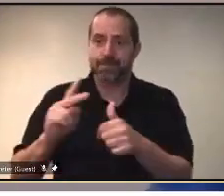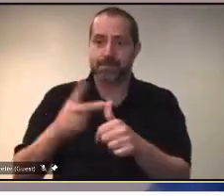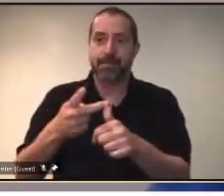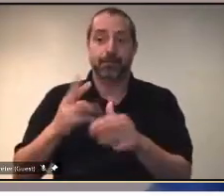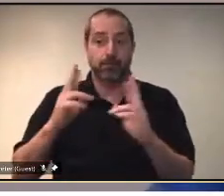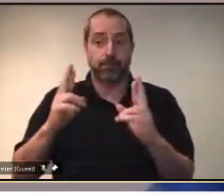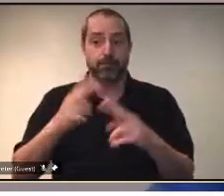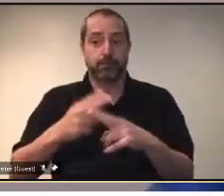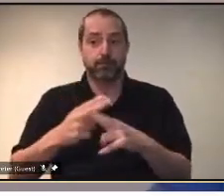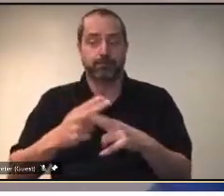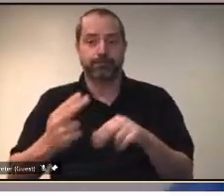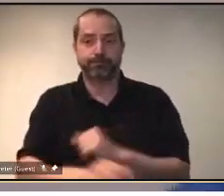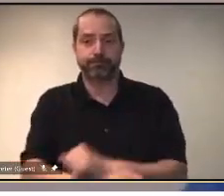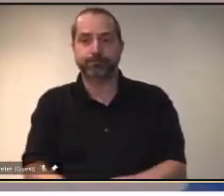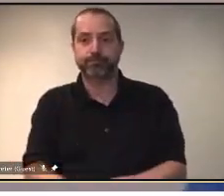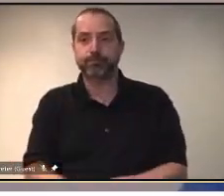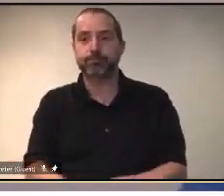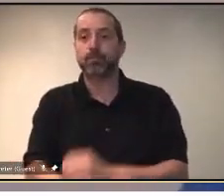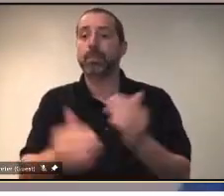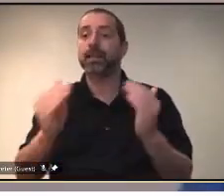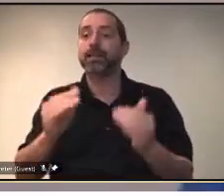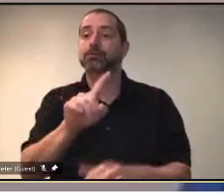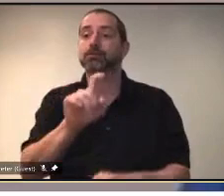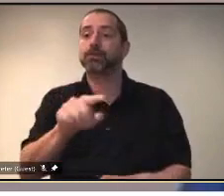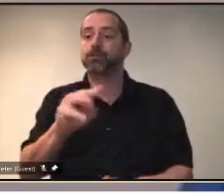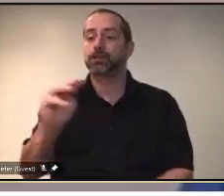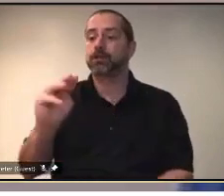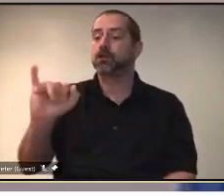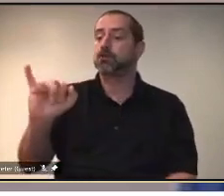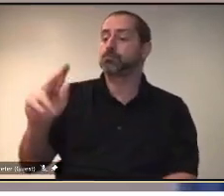We'll take our next question from Mark Smith with CTV.